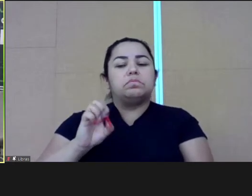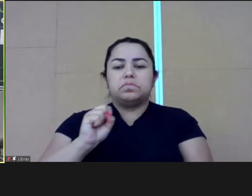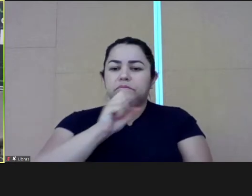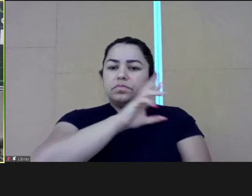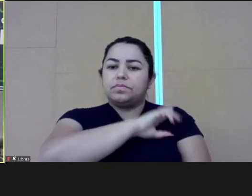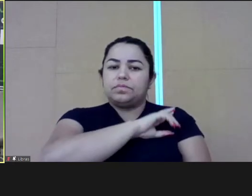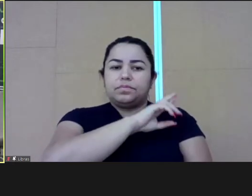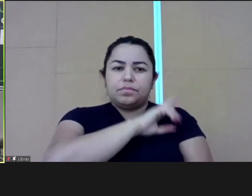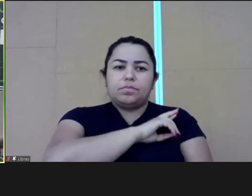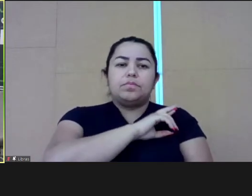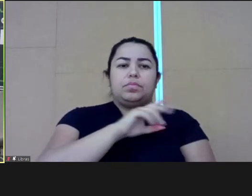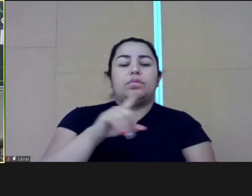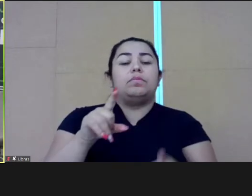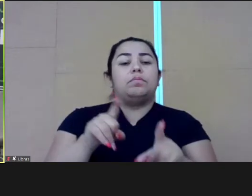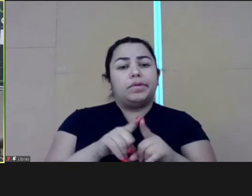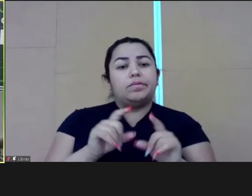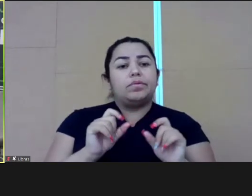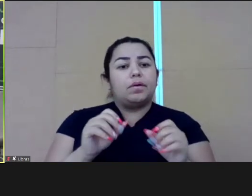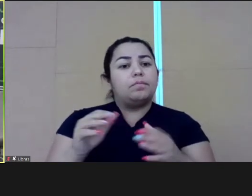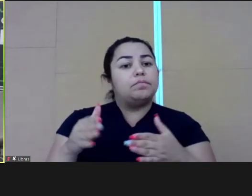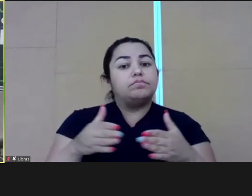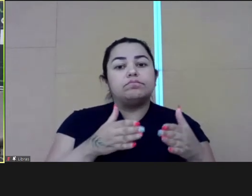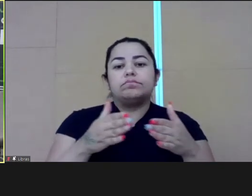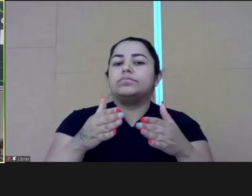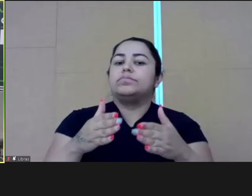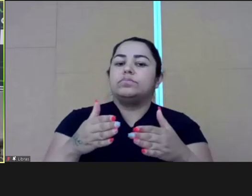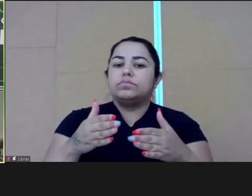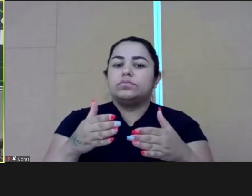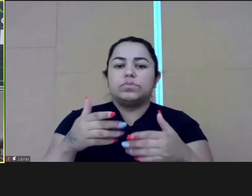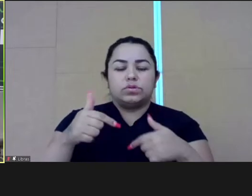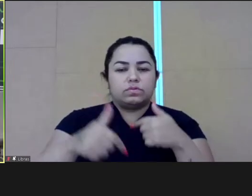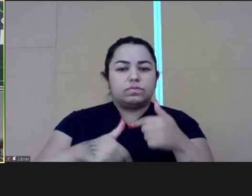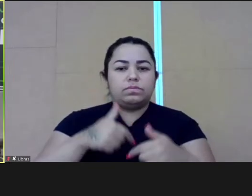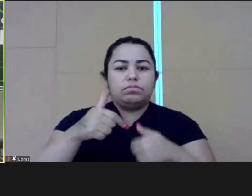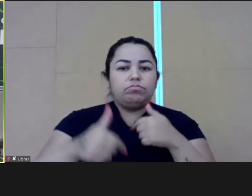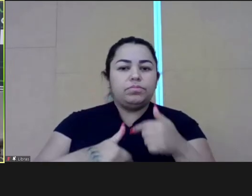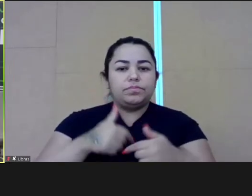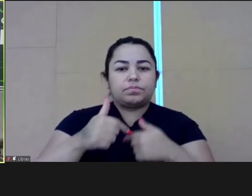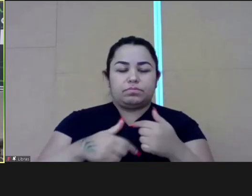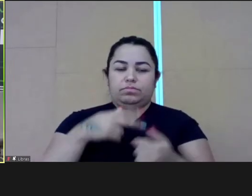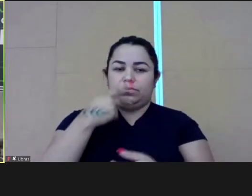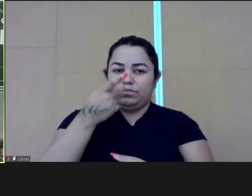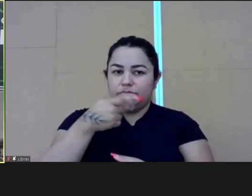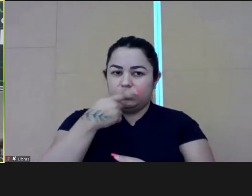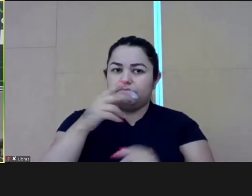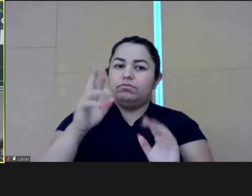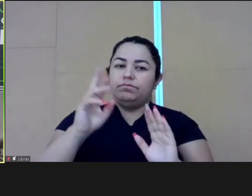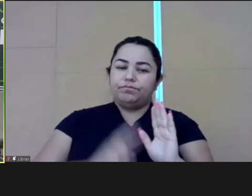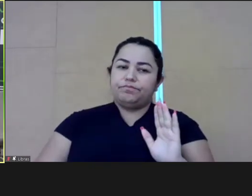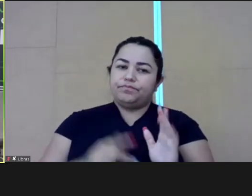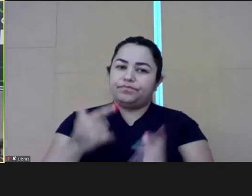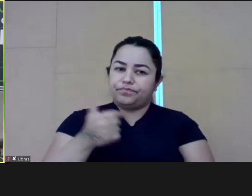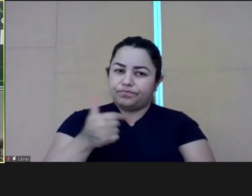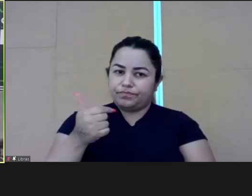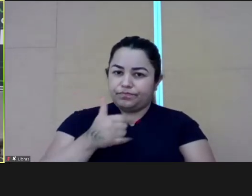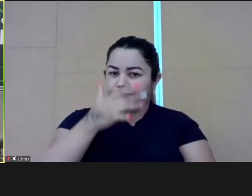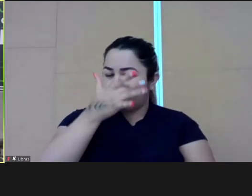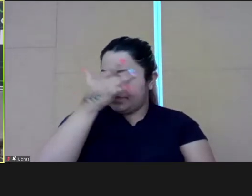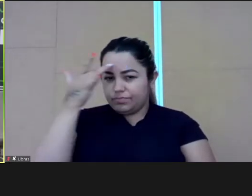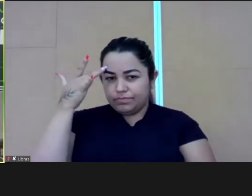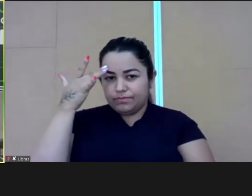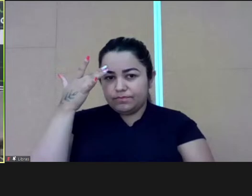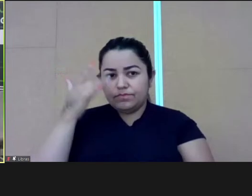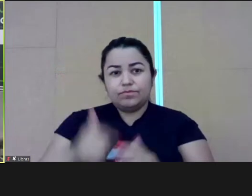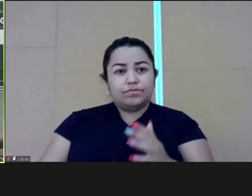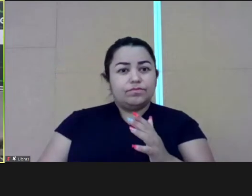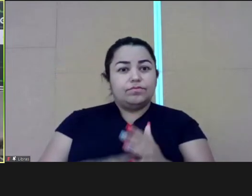Informal mentors were responsible for the remaining of my career. And I just told this story that